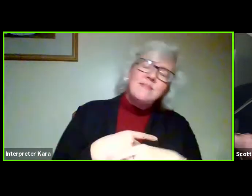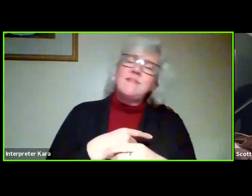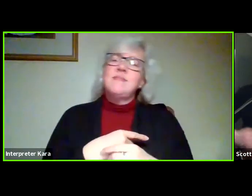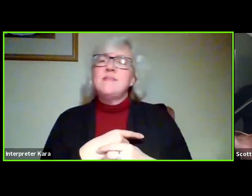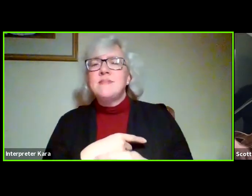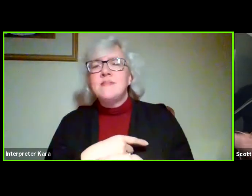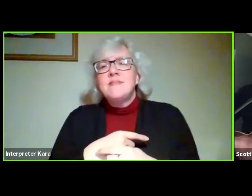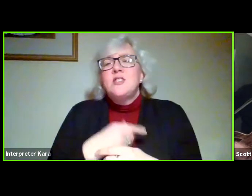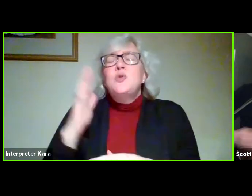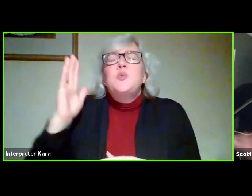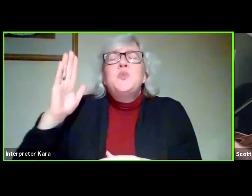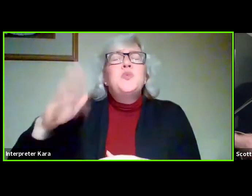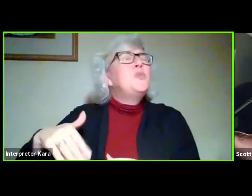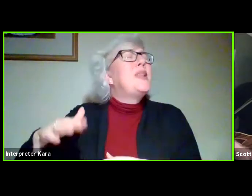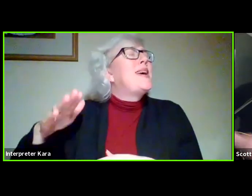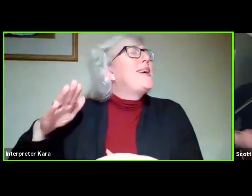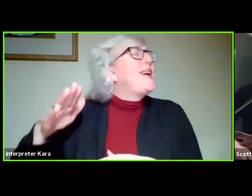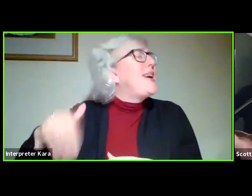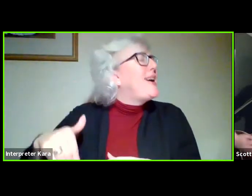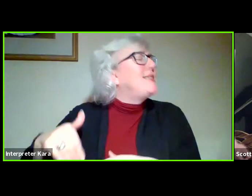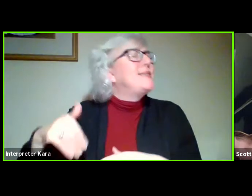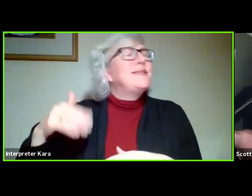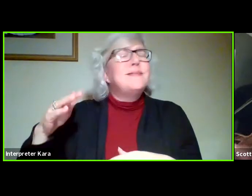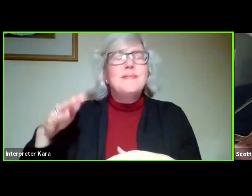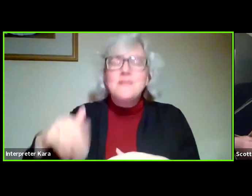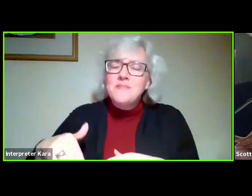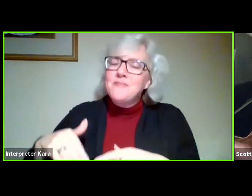It's too late. late.